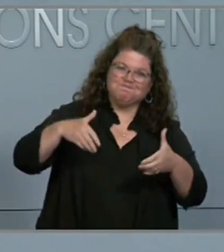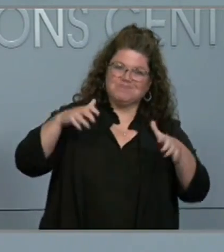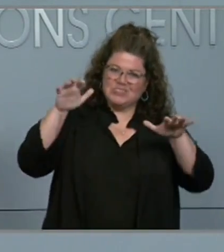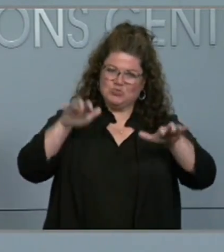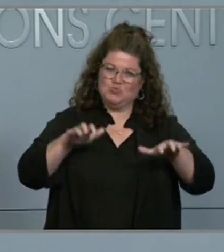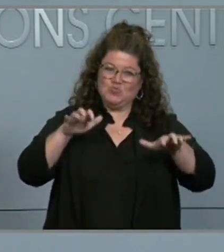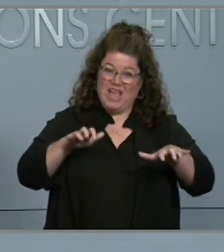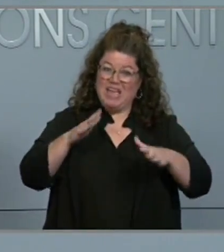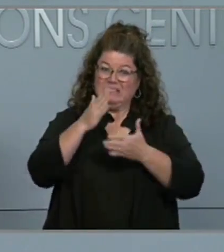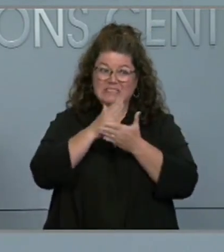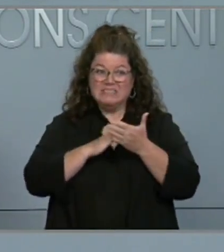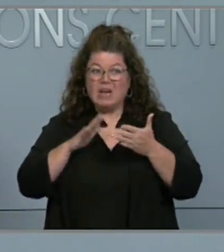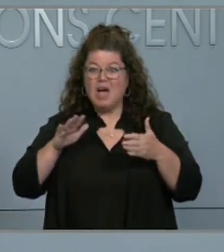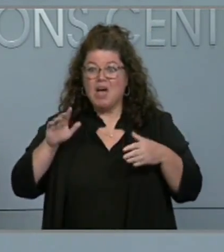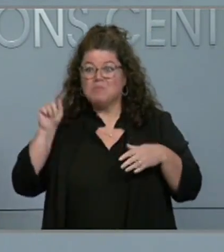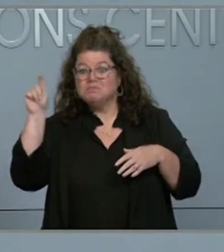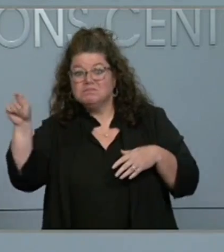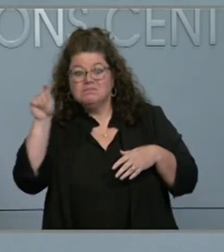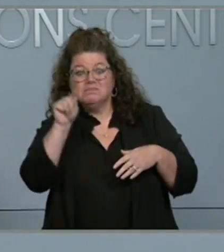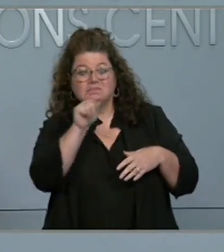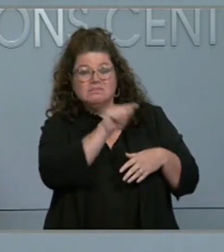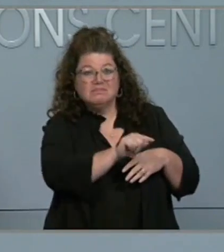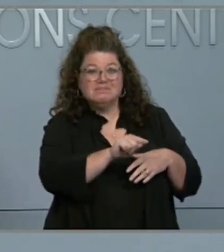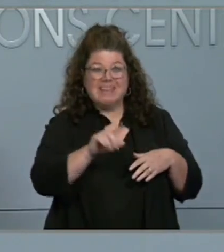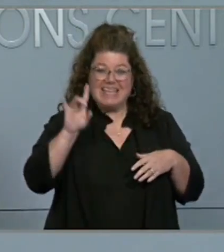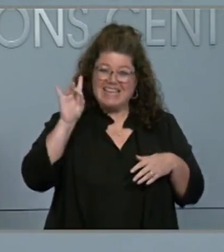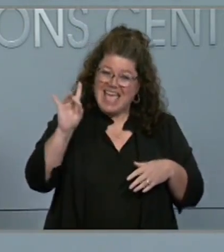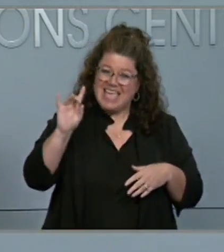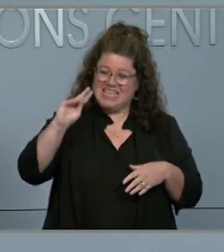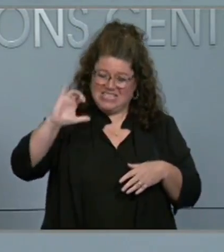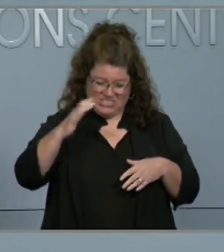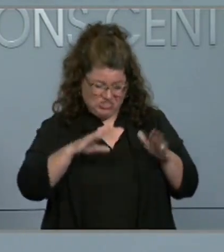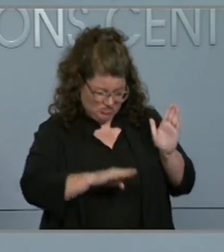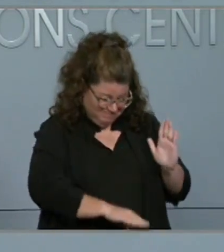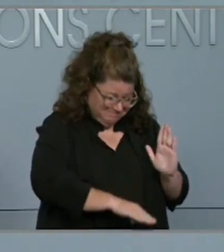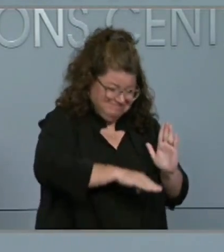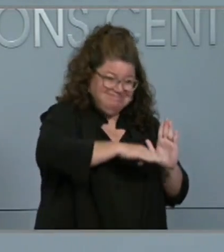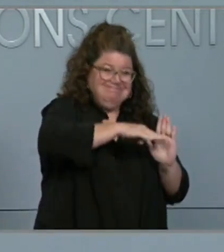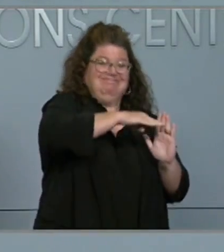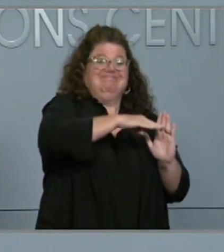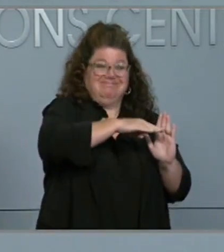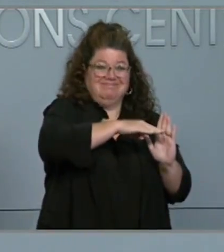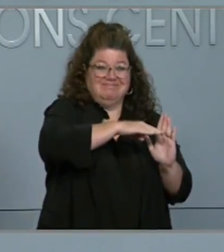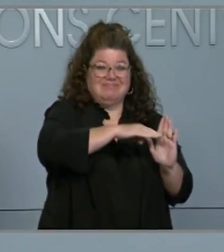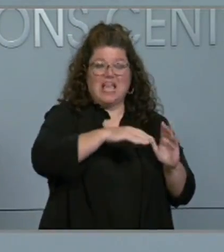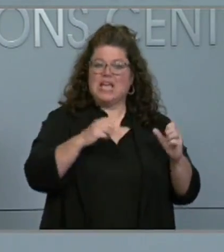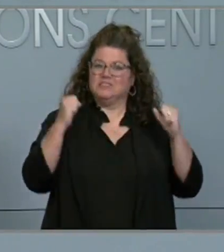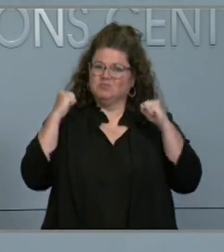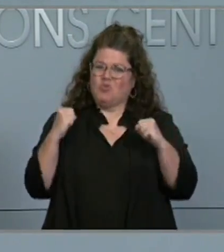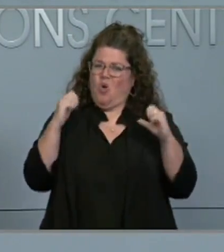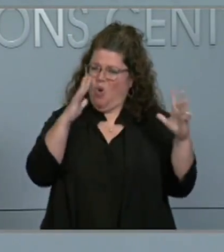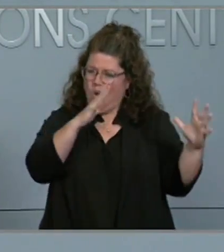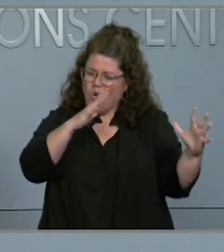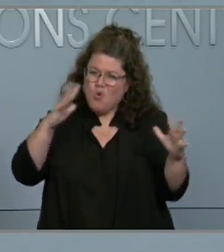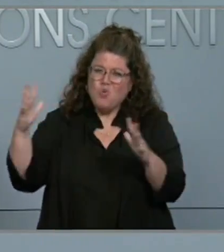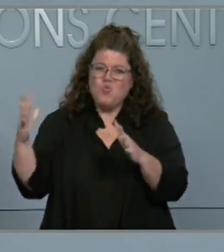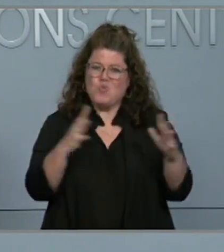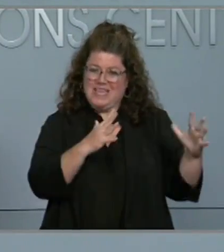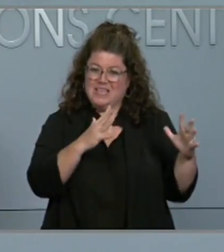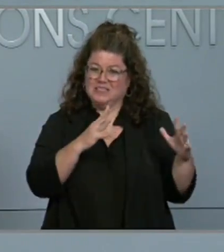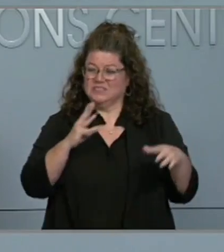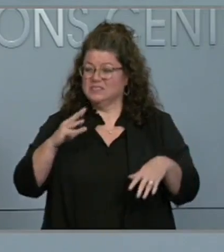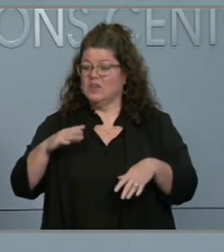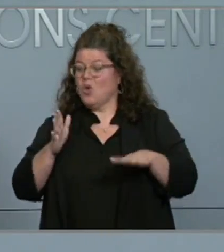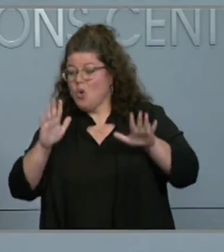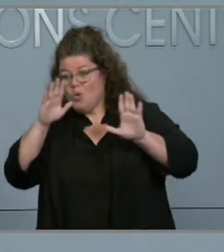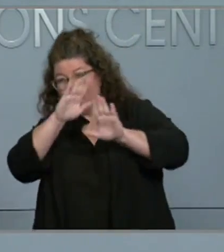much as eight inches is expected in some places, along with strong winds. We're seeing storm surge flooding